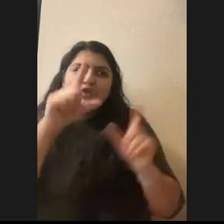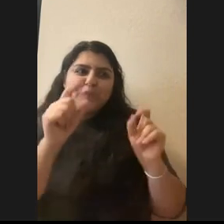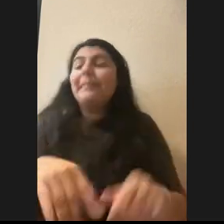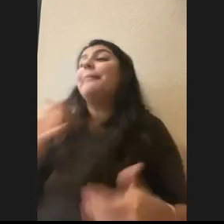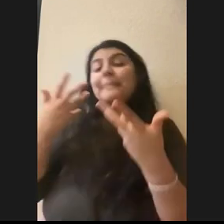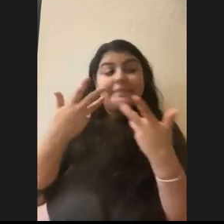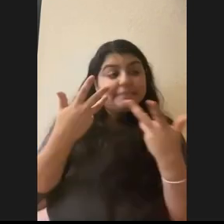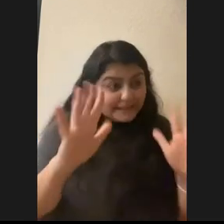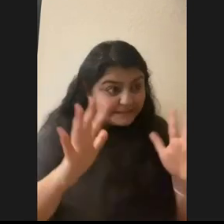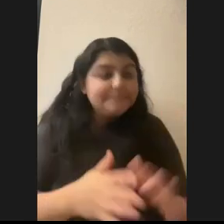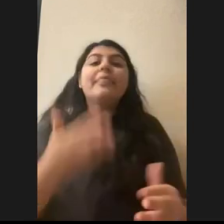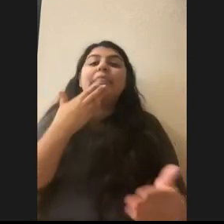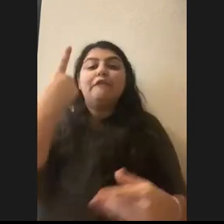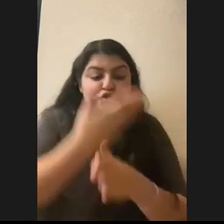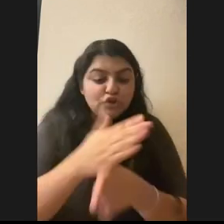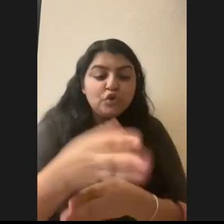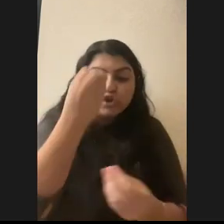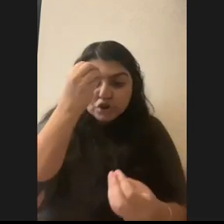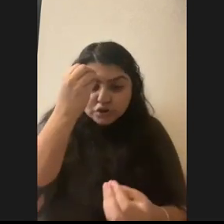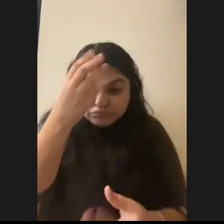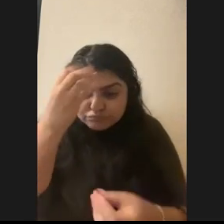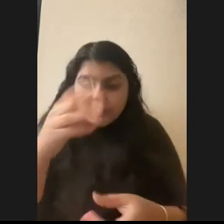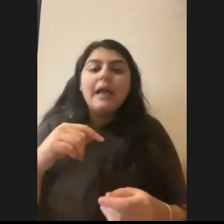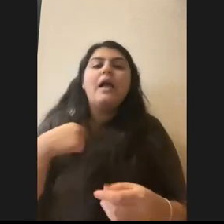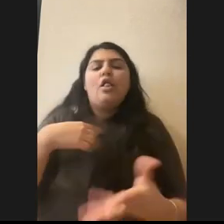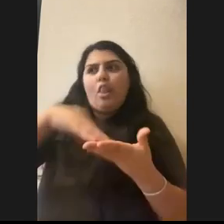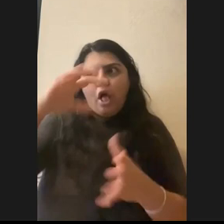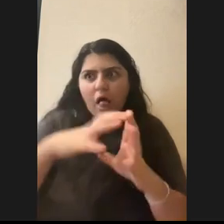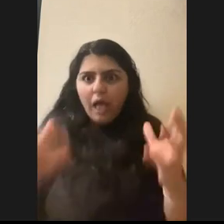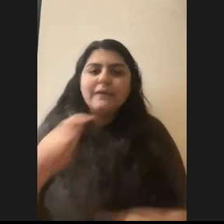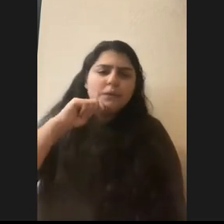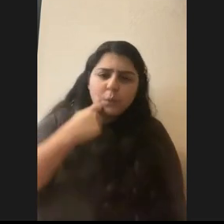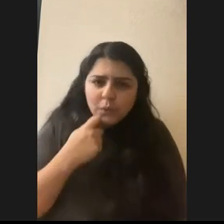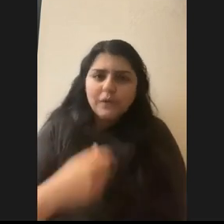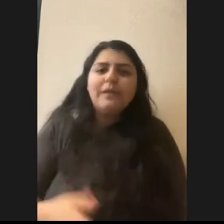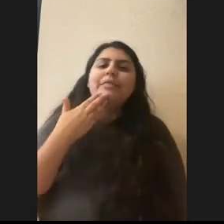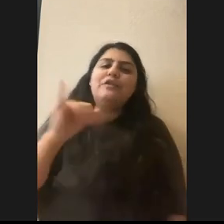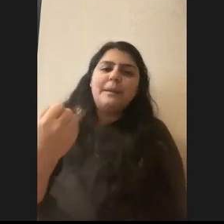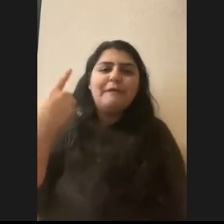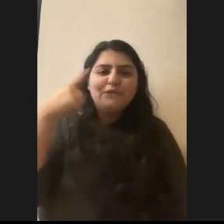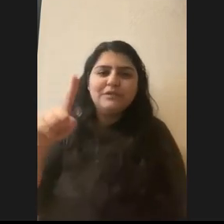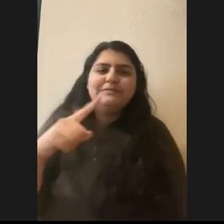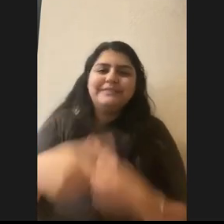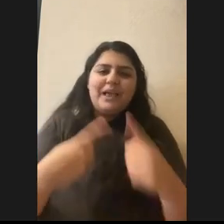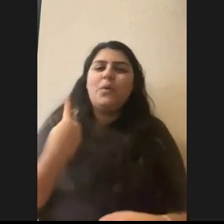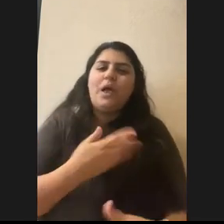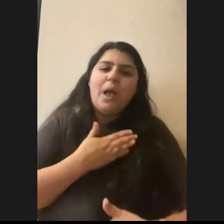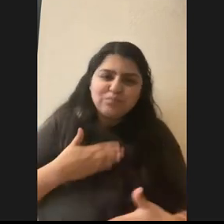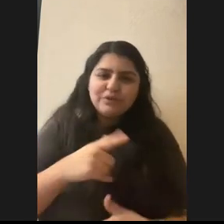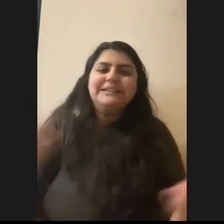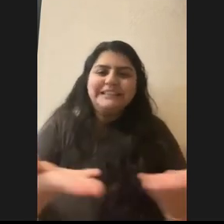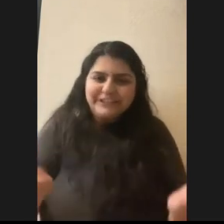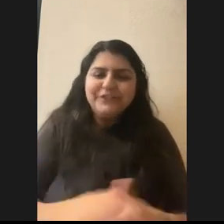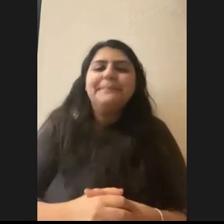so much for sharing all of your knowledge with us. This has been really cool. I've learned a lot. Uh, thank you, Jasmine, for signing. We really, really appreciate you being here.